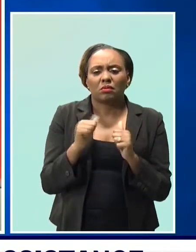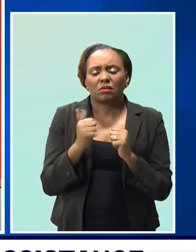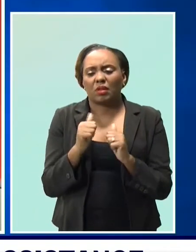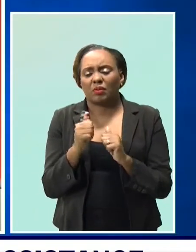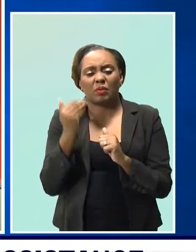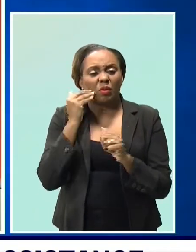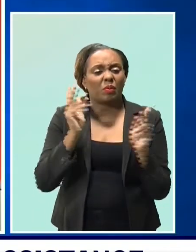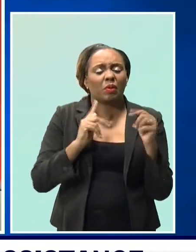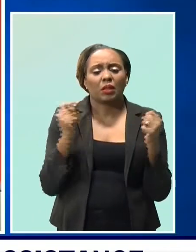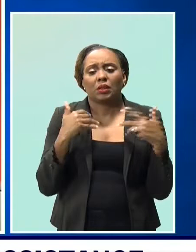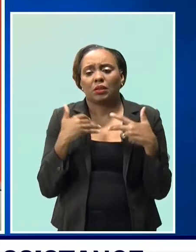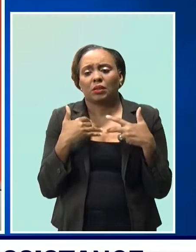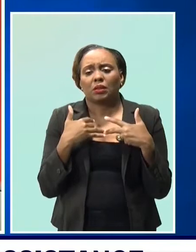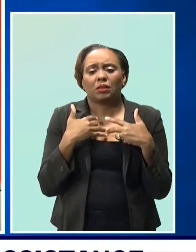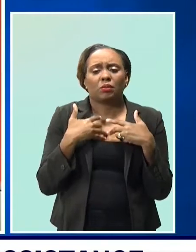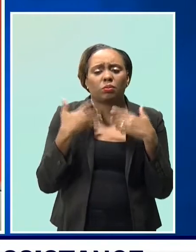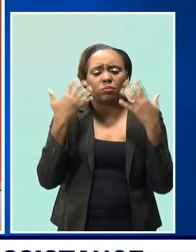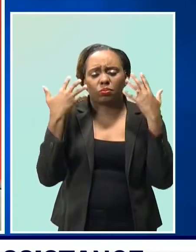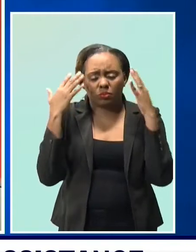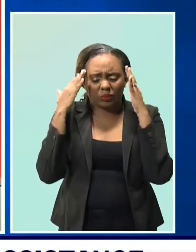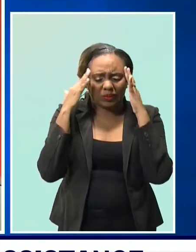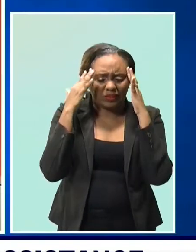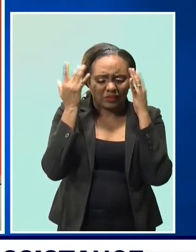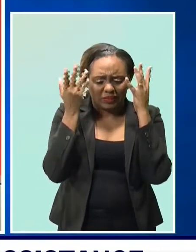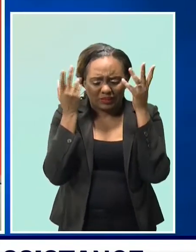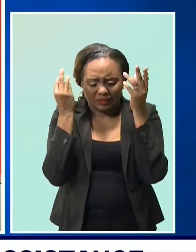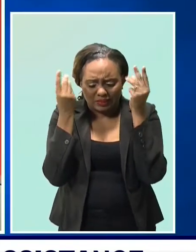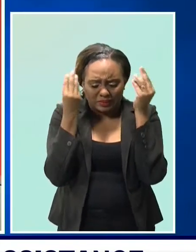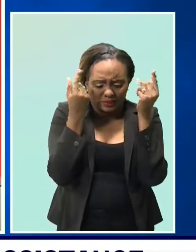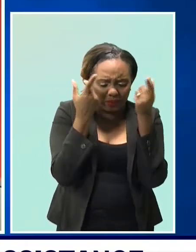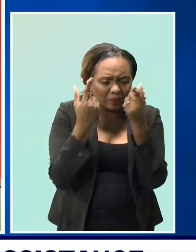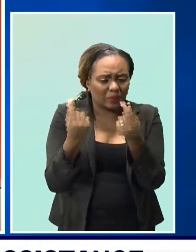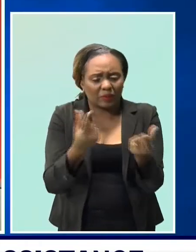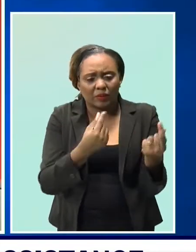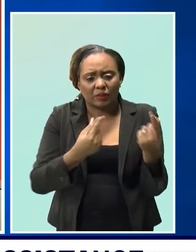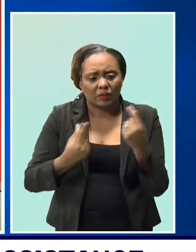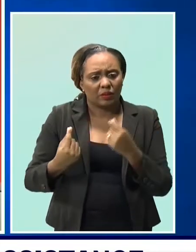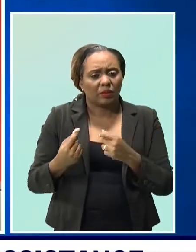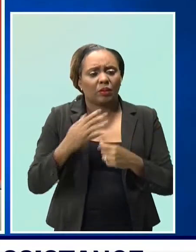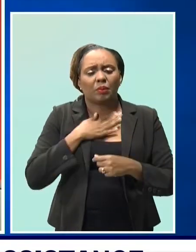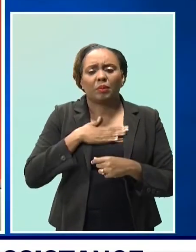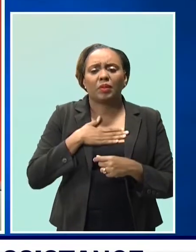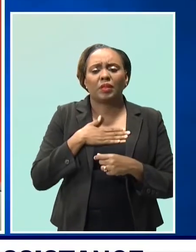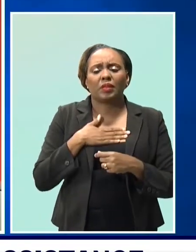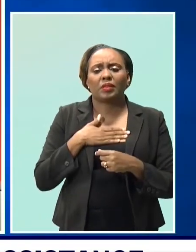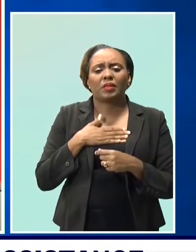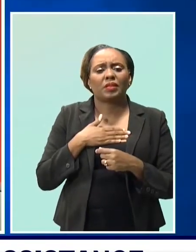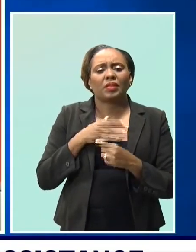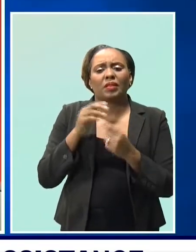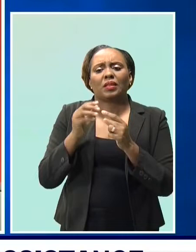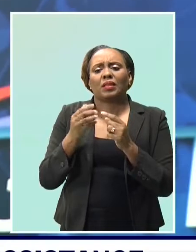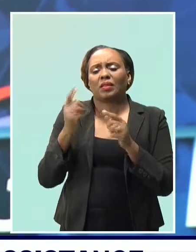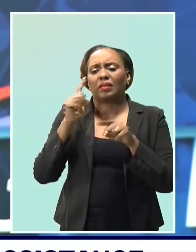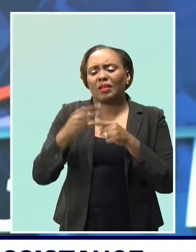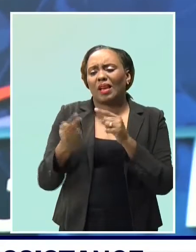anxiety by letting them know, stay away from the crowds as far as possible. You need your social distance.